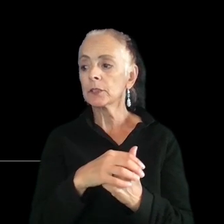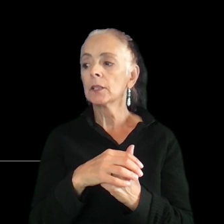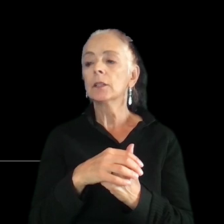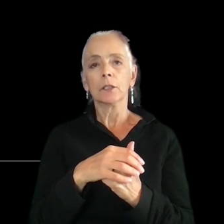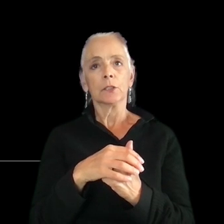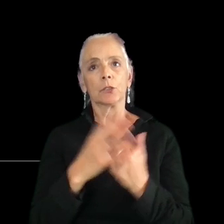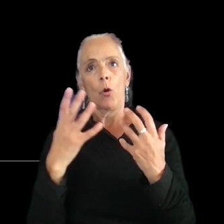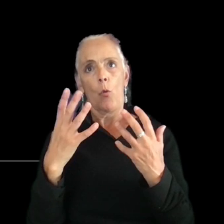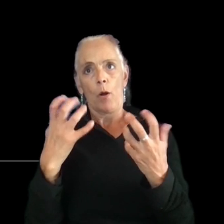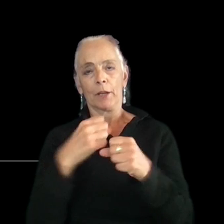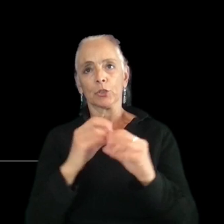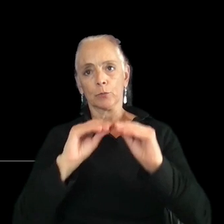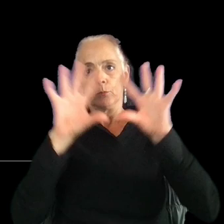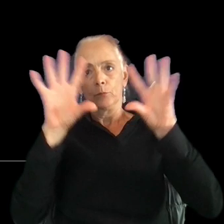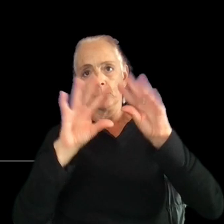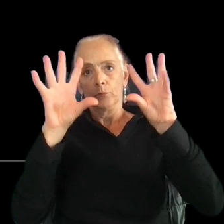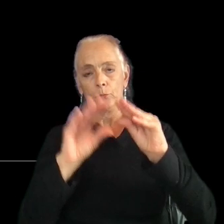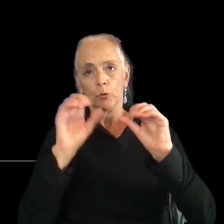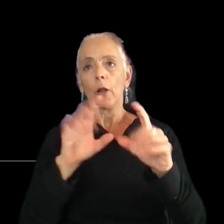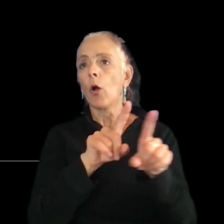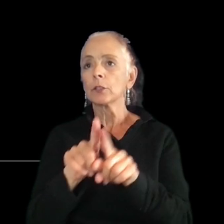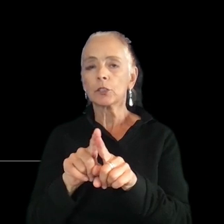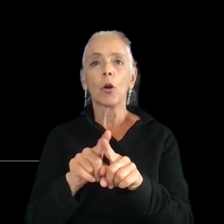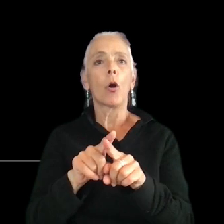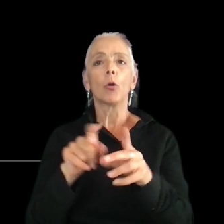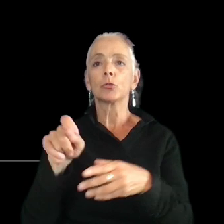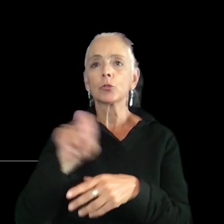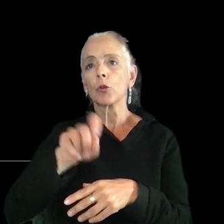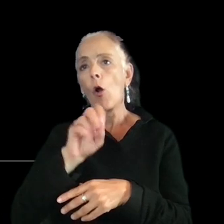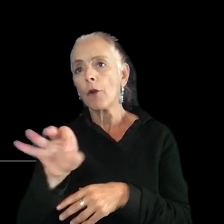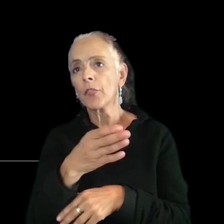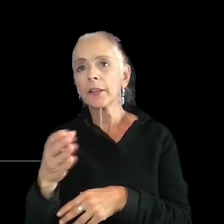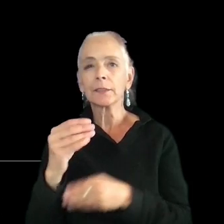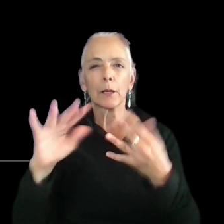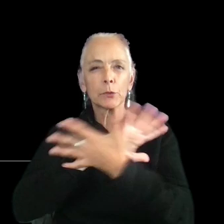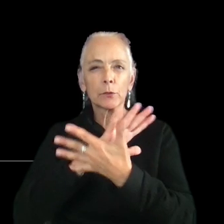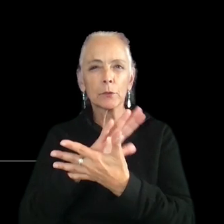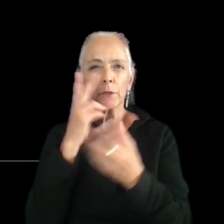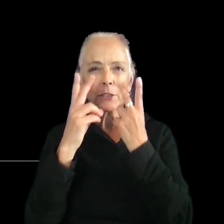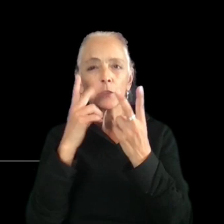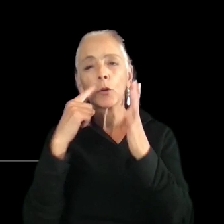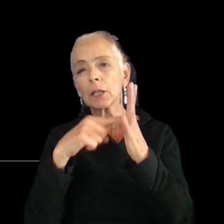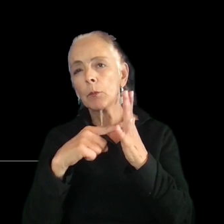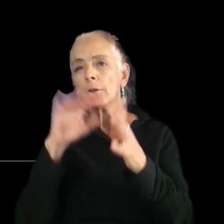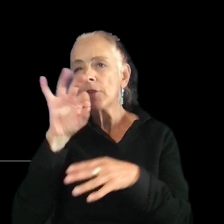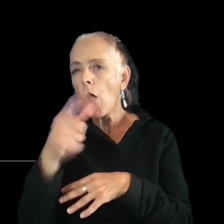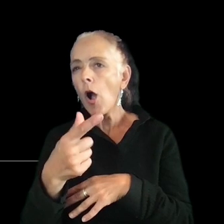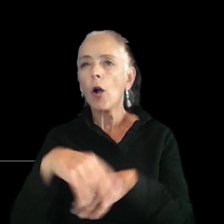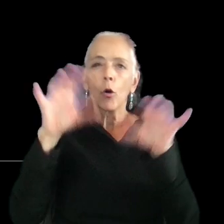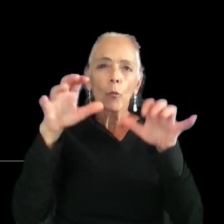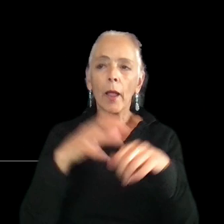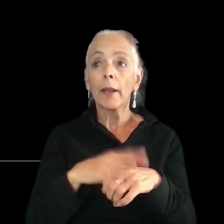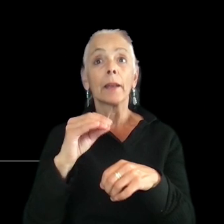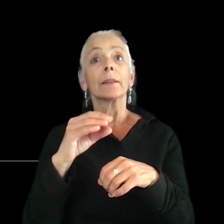effects that might obscure vision. For example, let them turn off fog or rain effects and let them change the saturation, the gamma, the